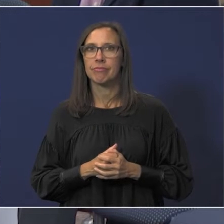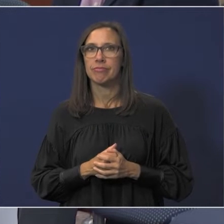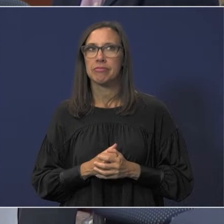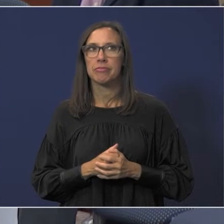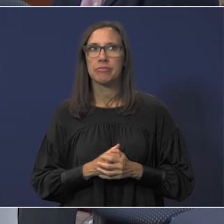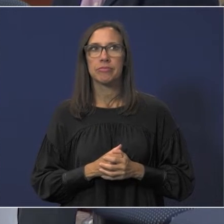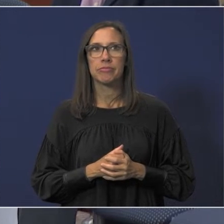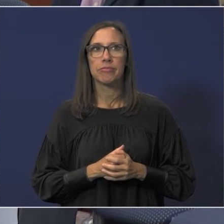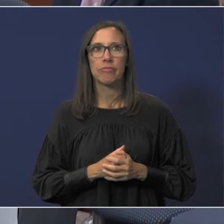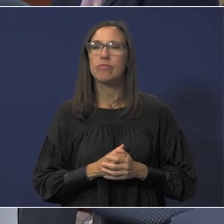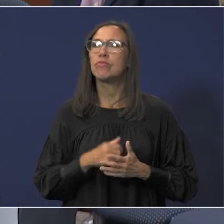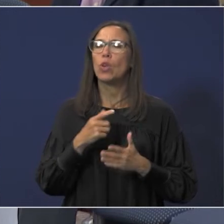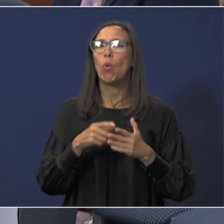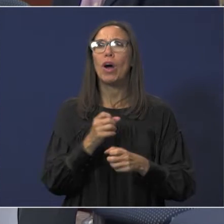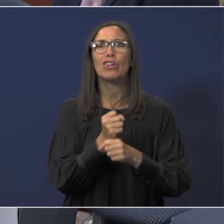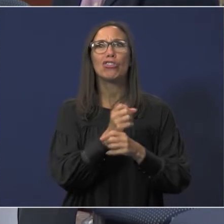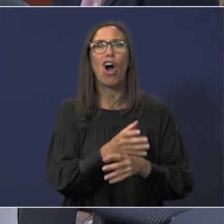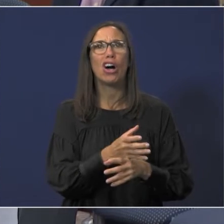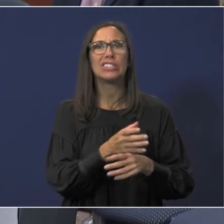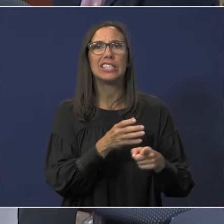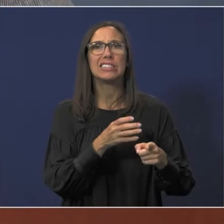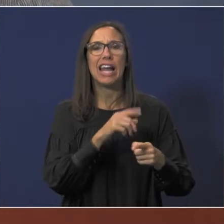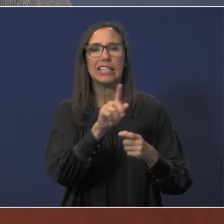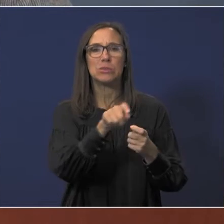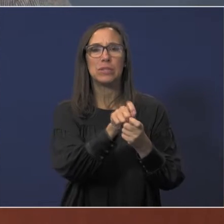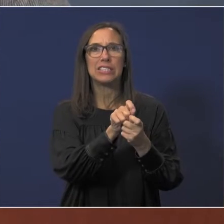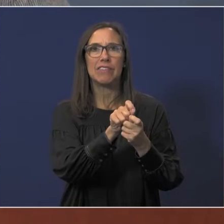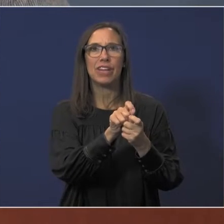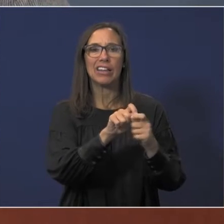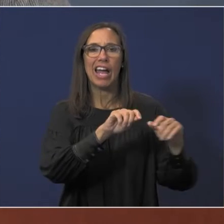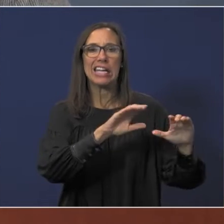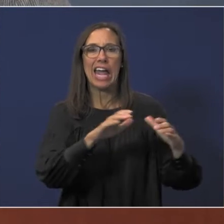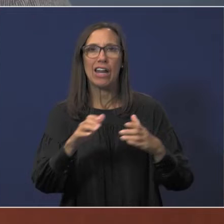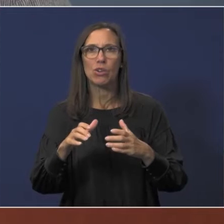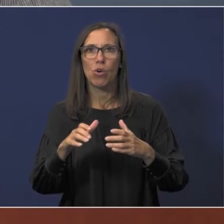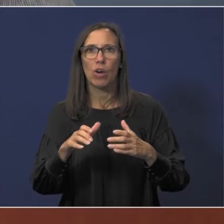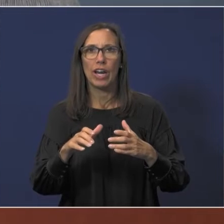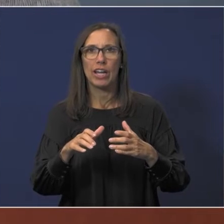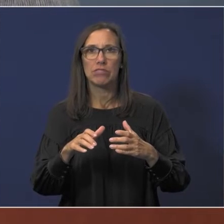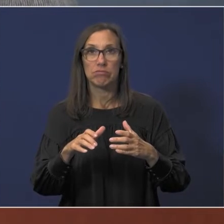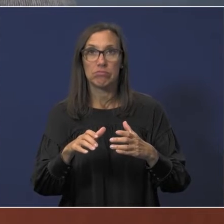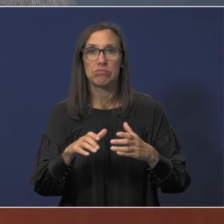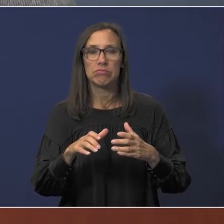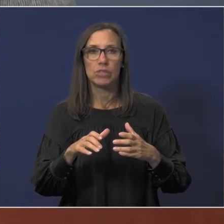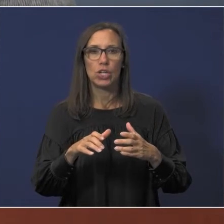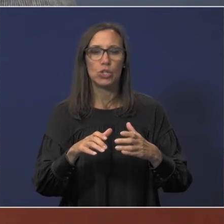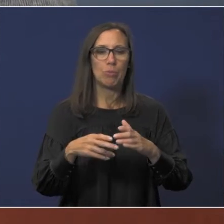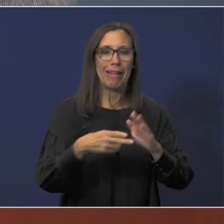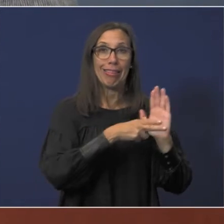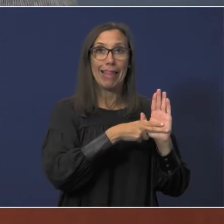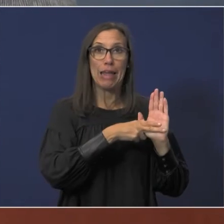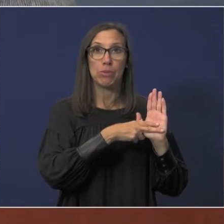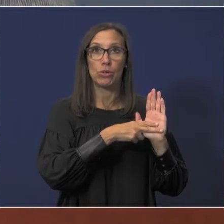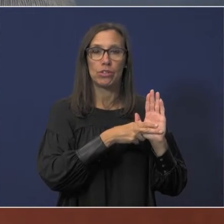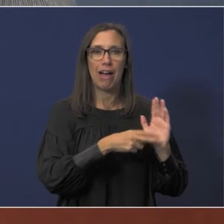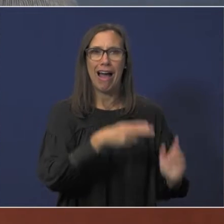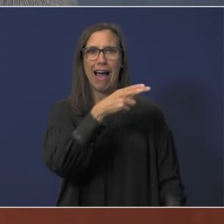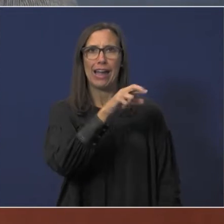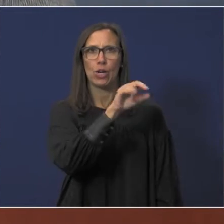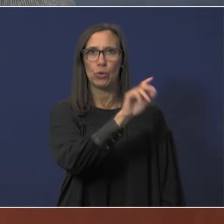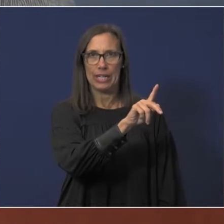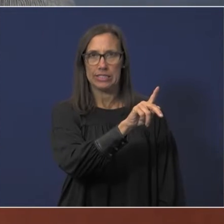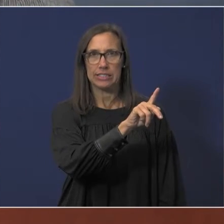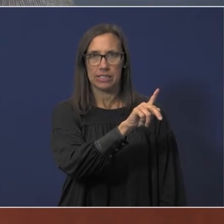agencies what causes a particular category of funds to be categorized as having a higher